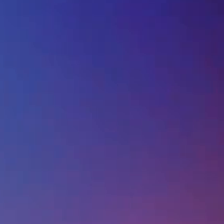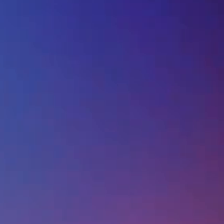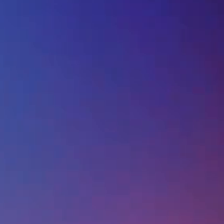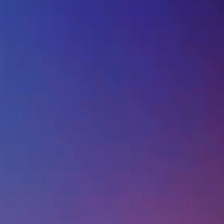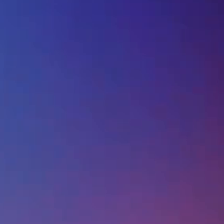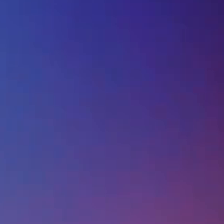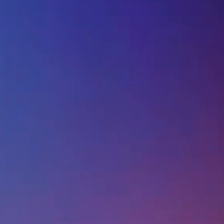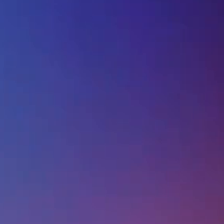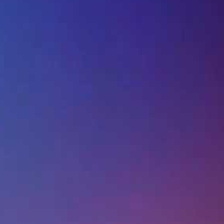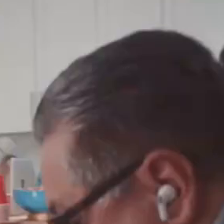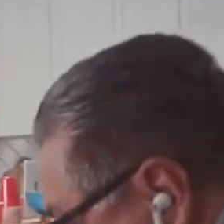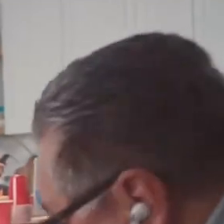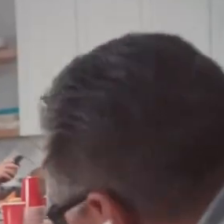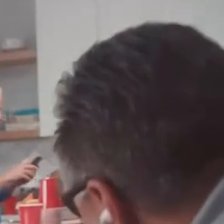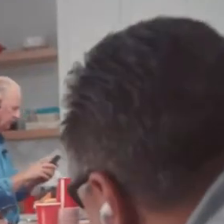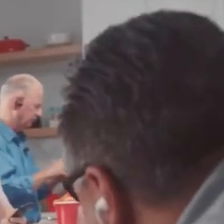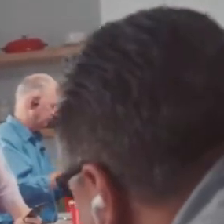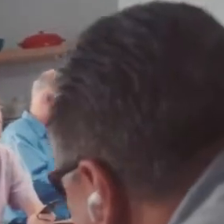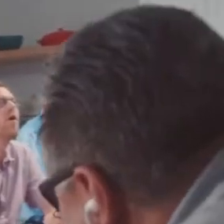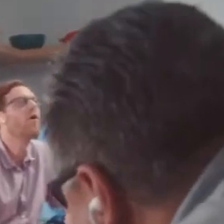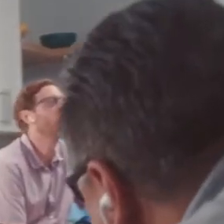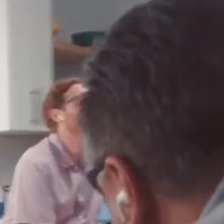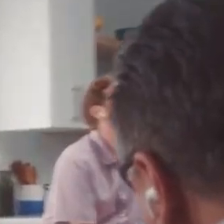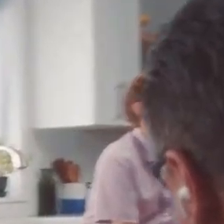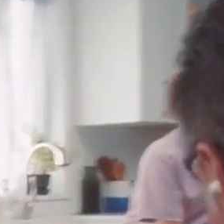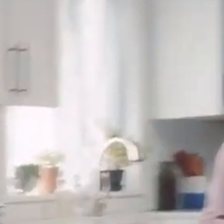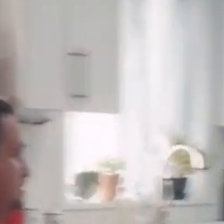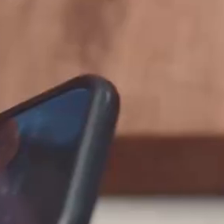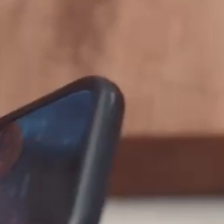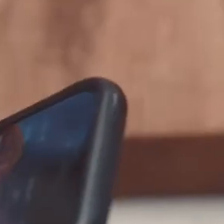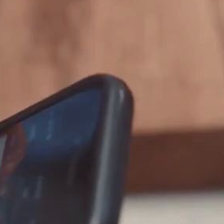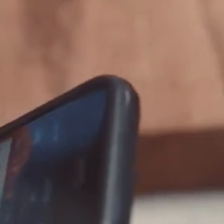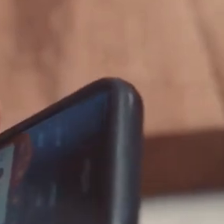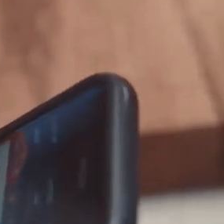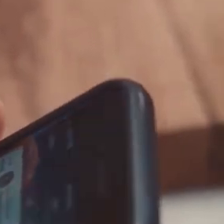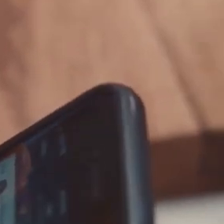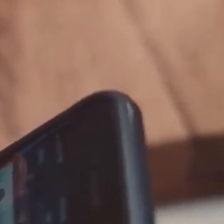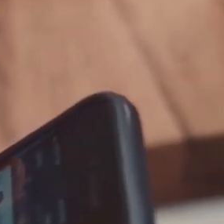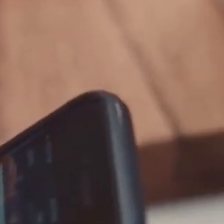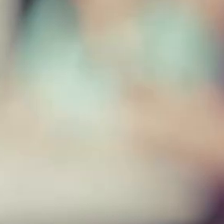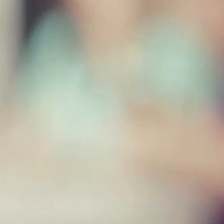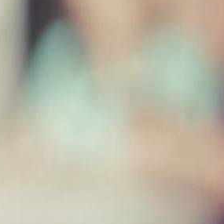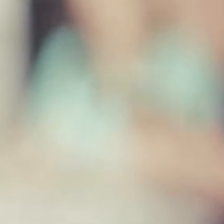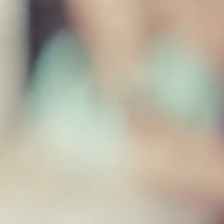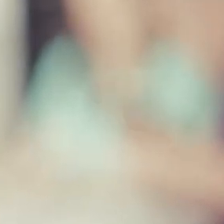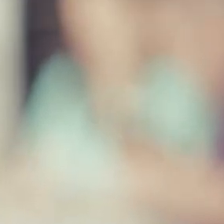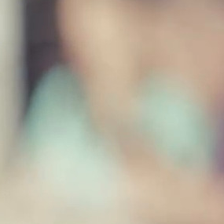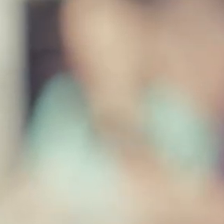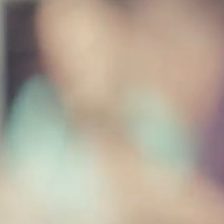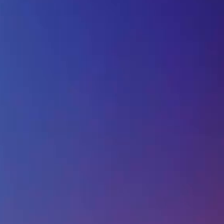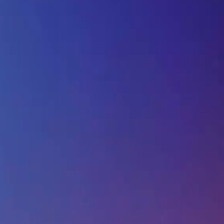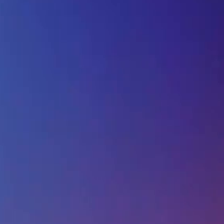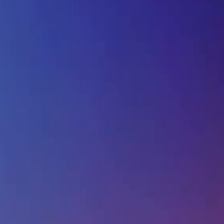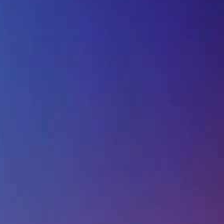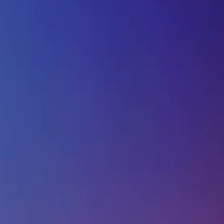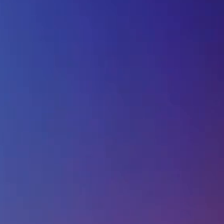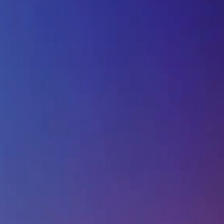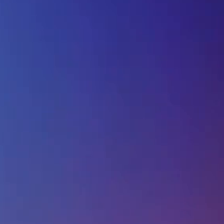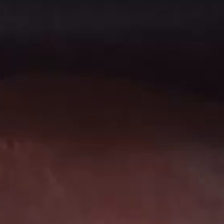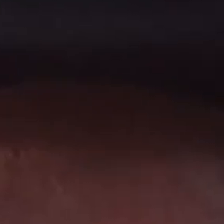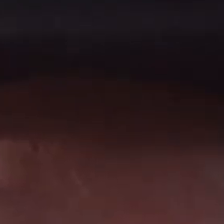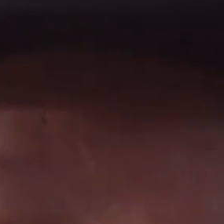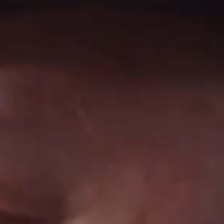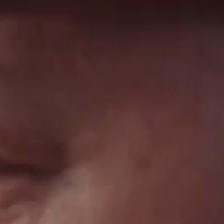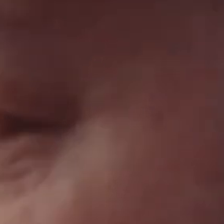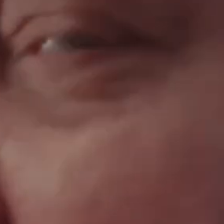We hate when we're drafting right near each other. Say he's seventh and I'm the eighth or vice versa. Because we have a similar mindset in the players we